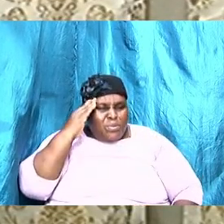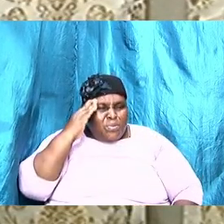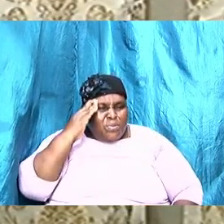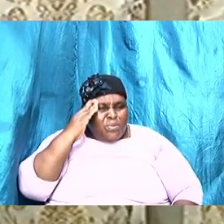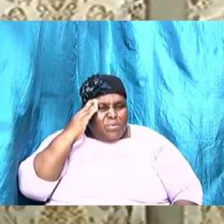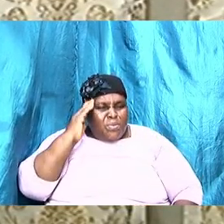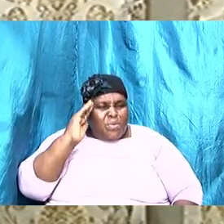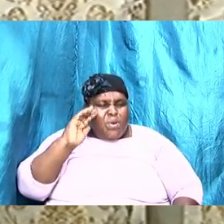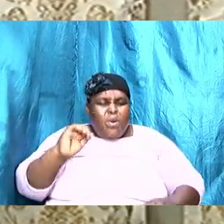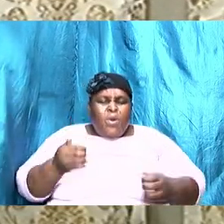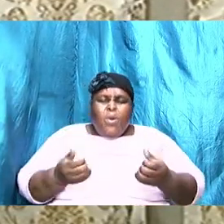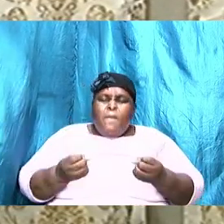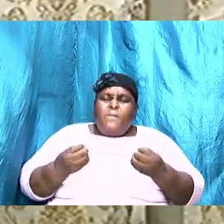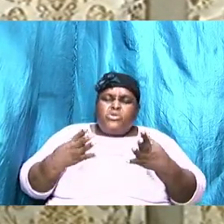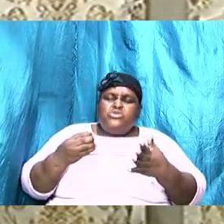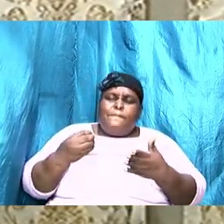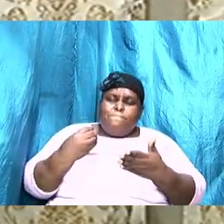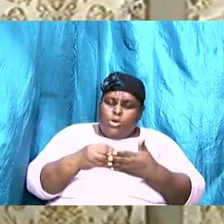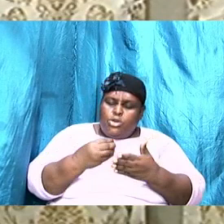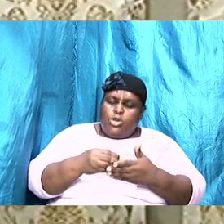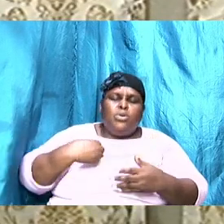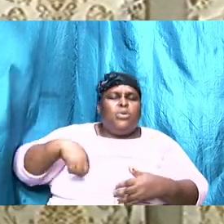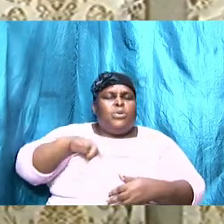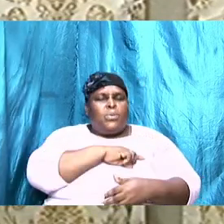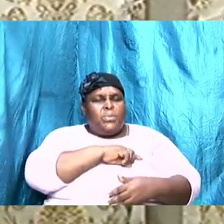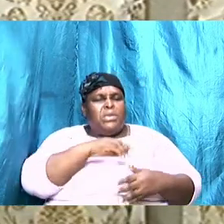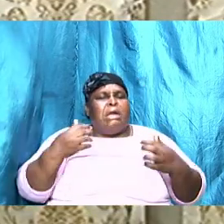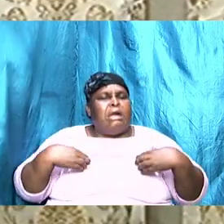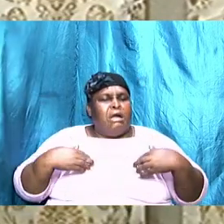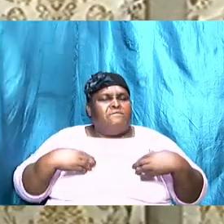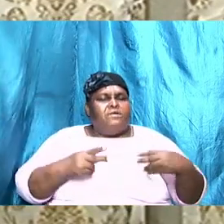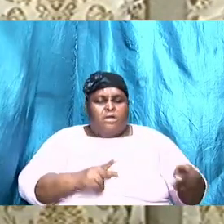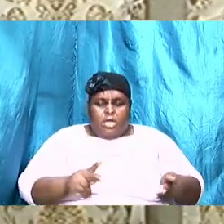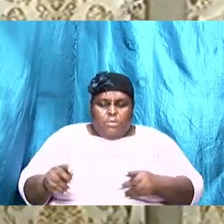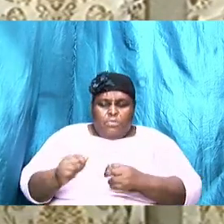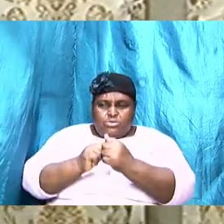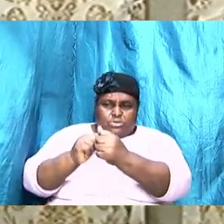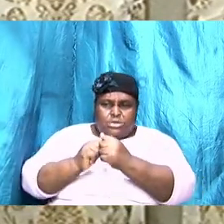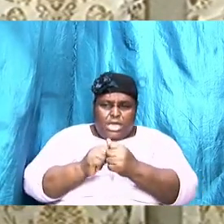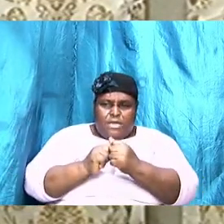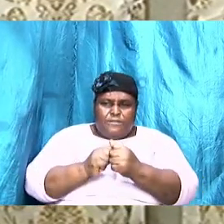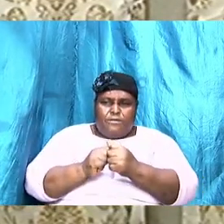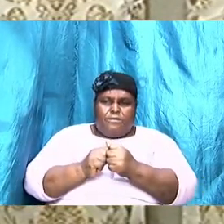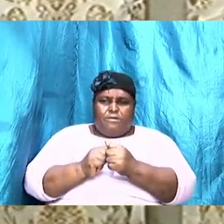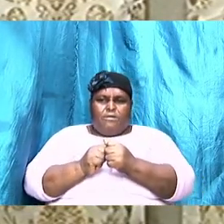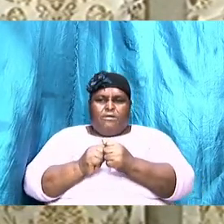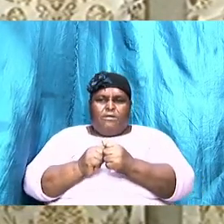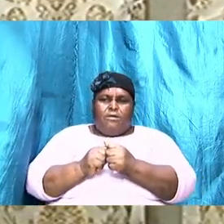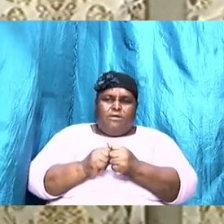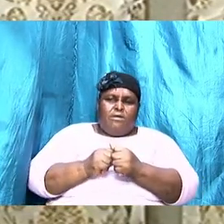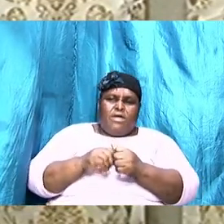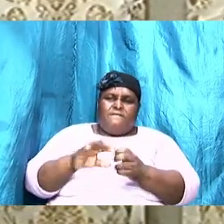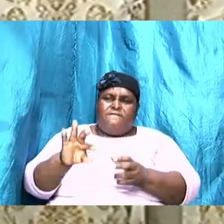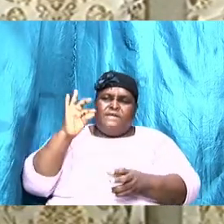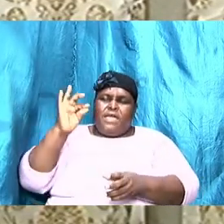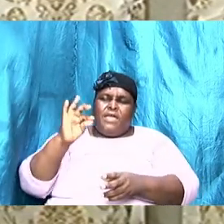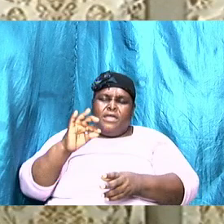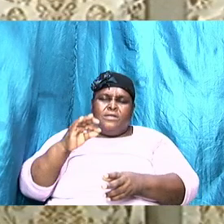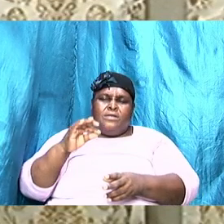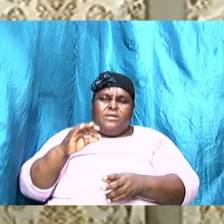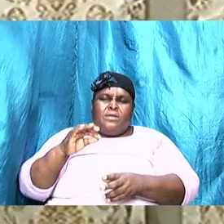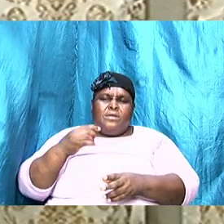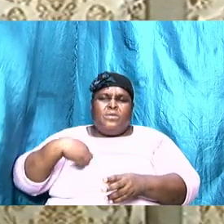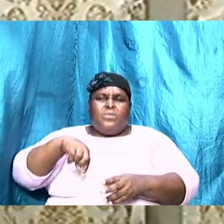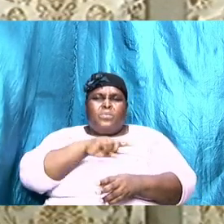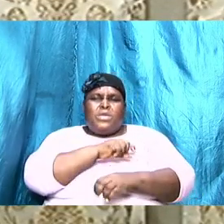we know what we are earning then we can put it together and we might find that when we earn $100 the things that we were